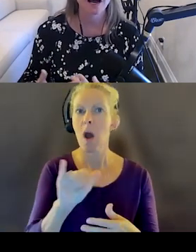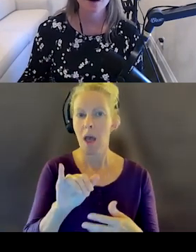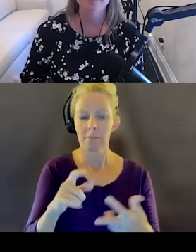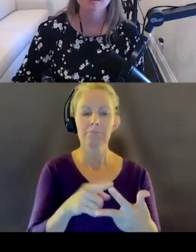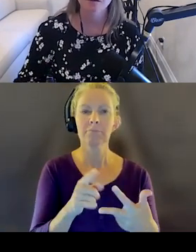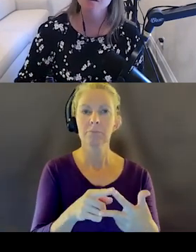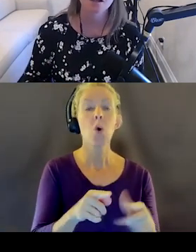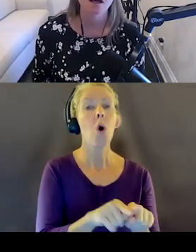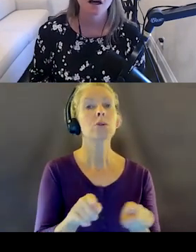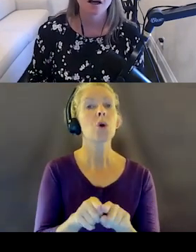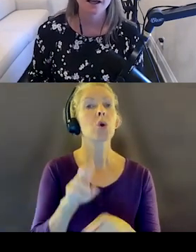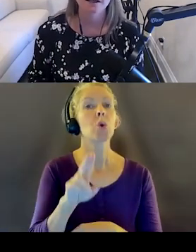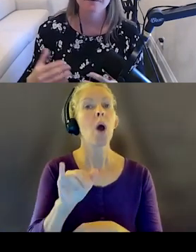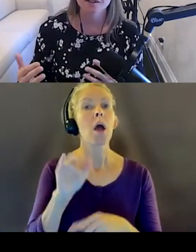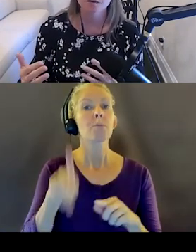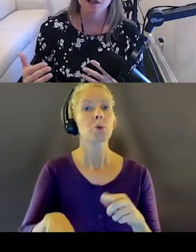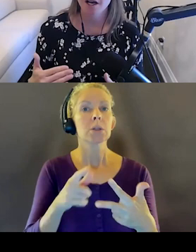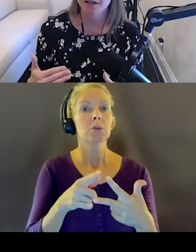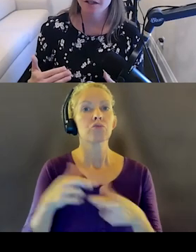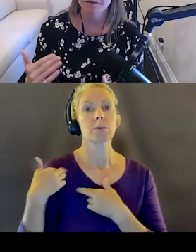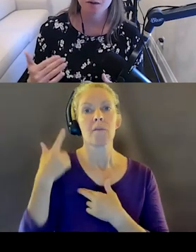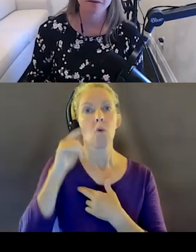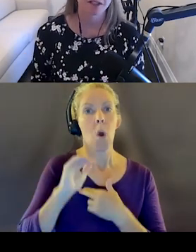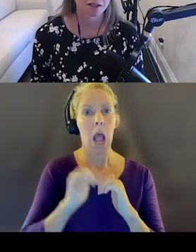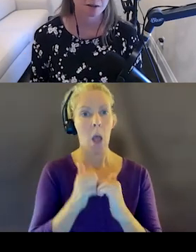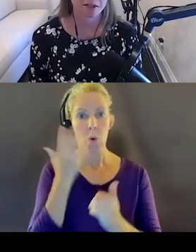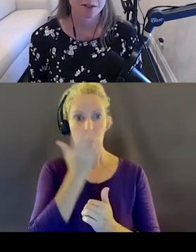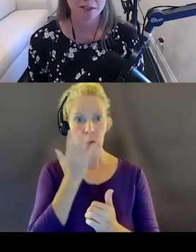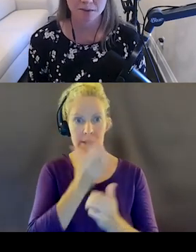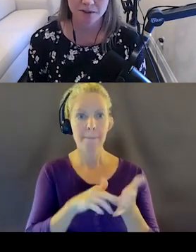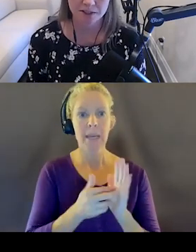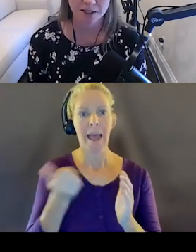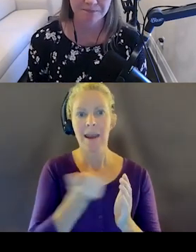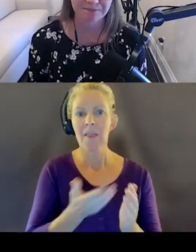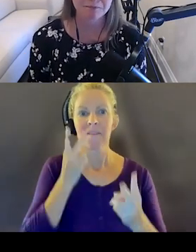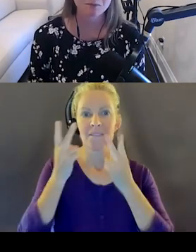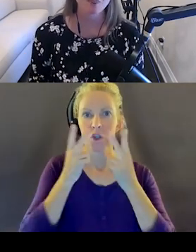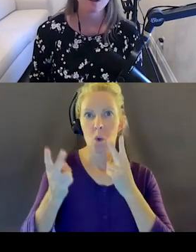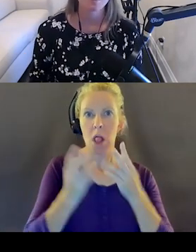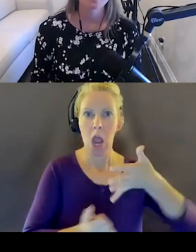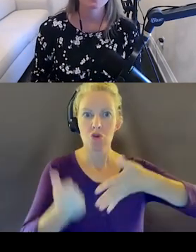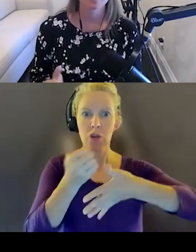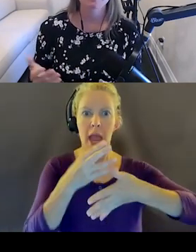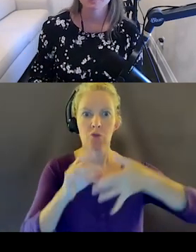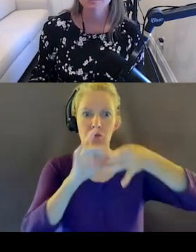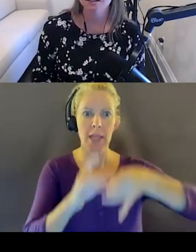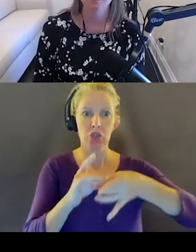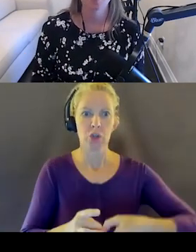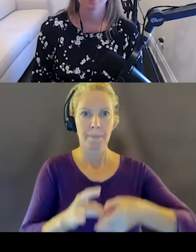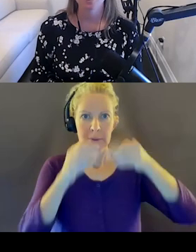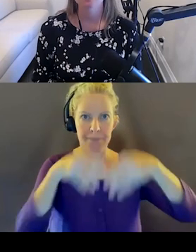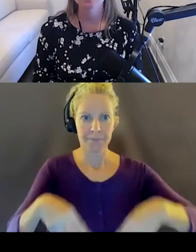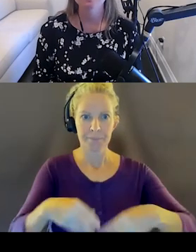responsible for how things look, any visual hierarchy or visual relationships, they're responsible for designing. From a documentation